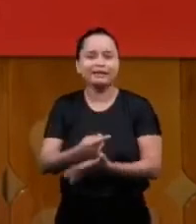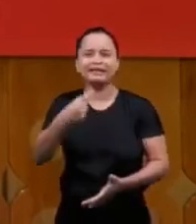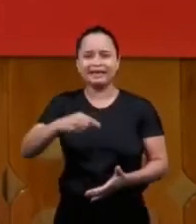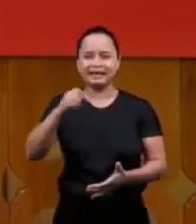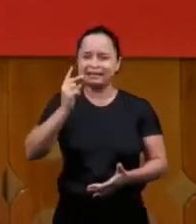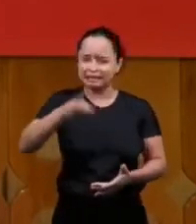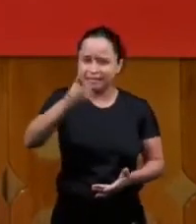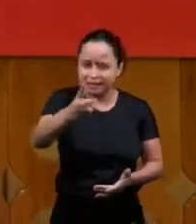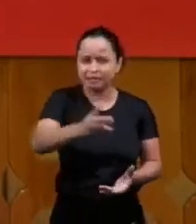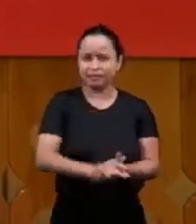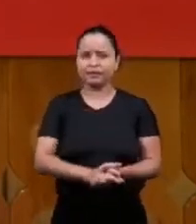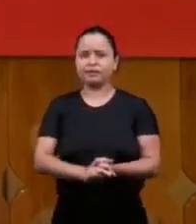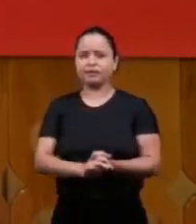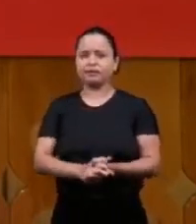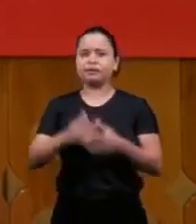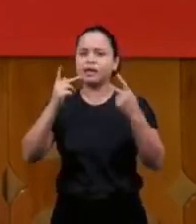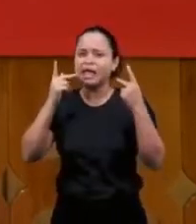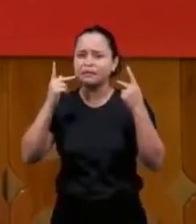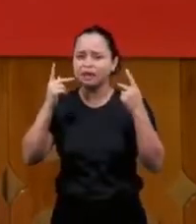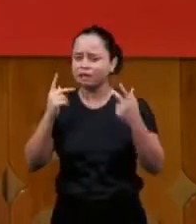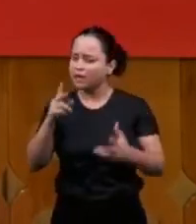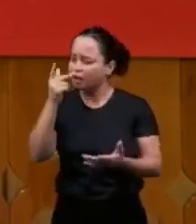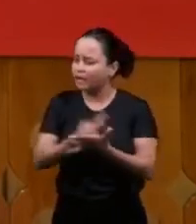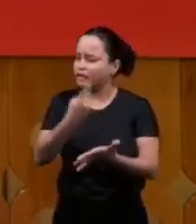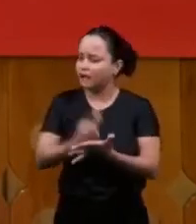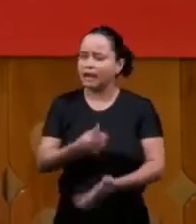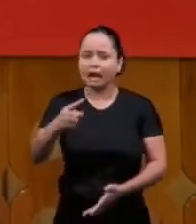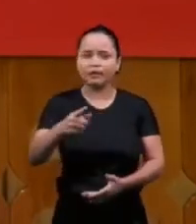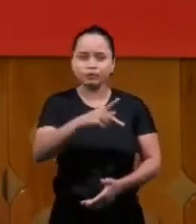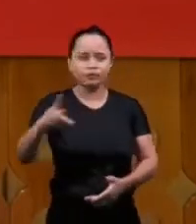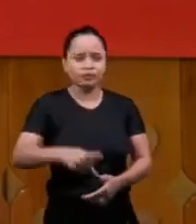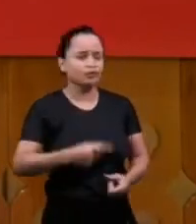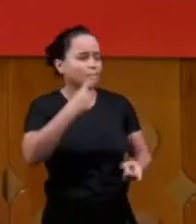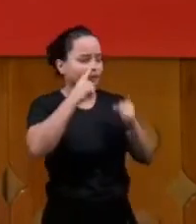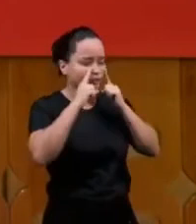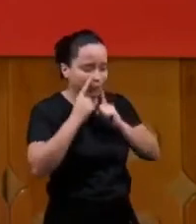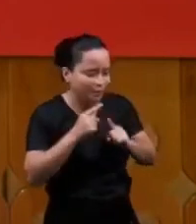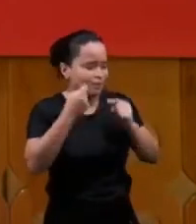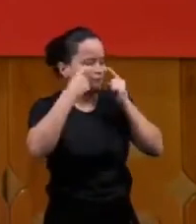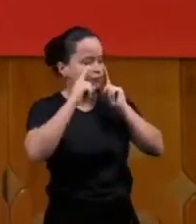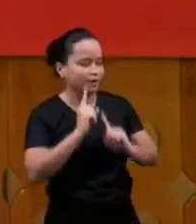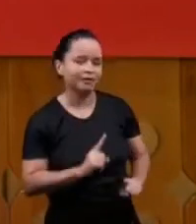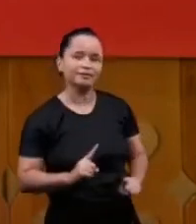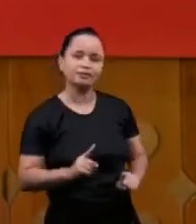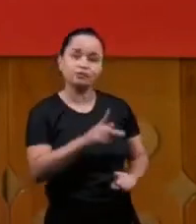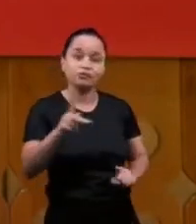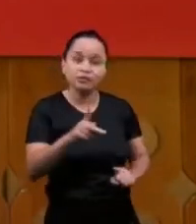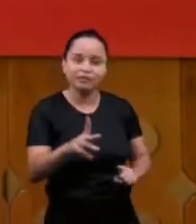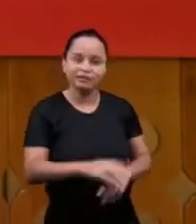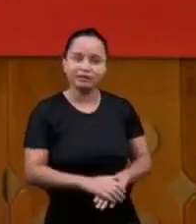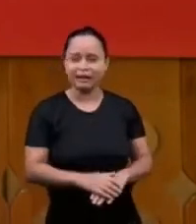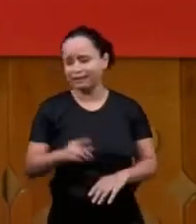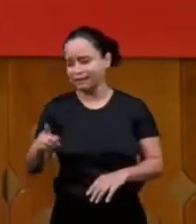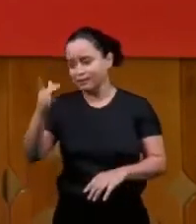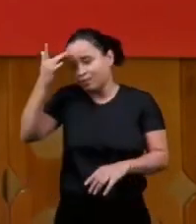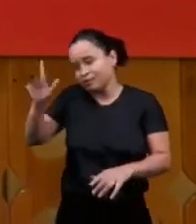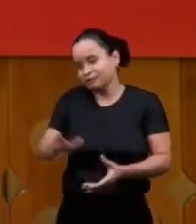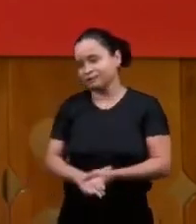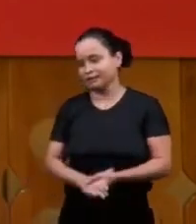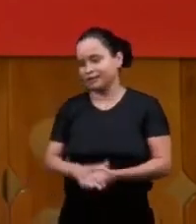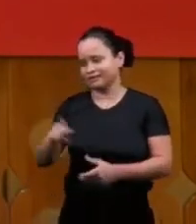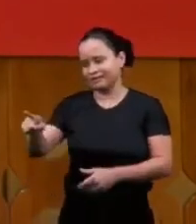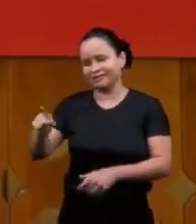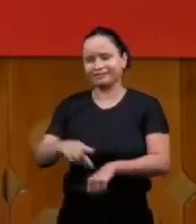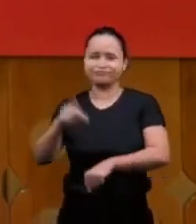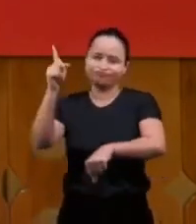asked everyone to come forward to accept Jesus and they were all crying and the Portuguese said I don't know what this is I don't know they may have a stone that